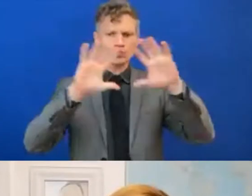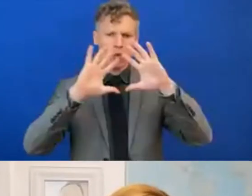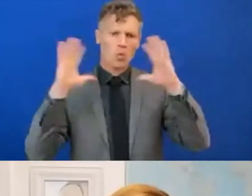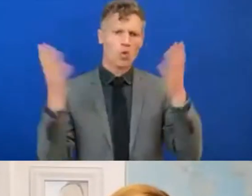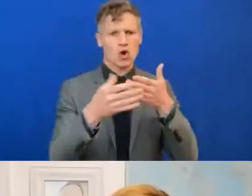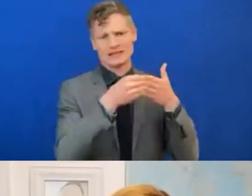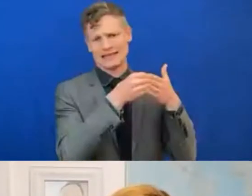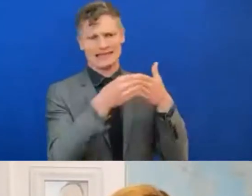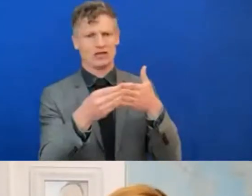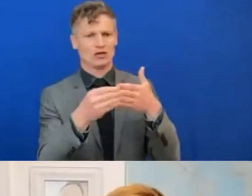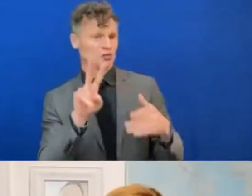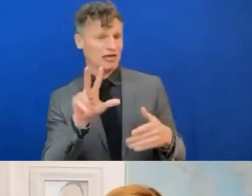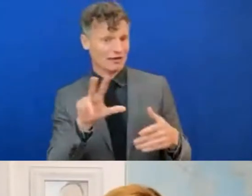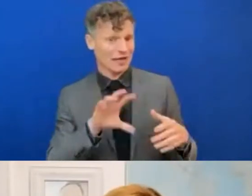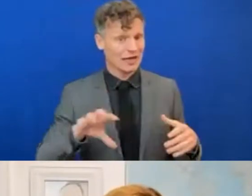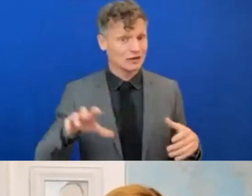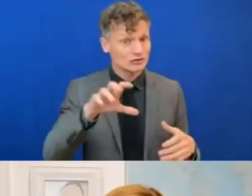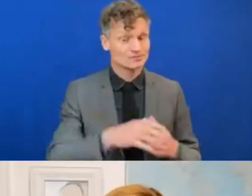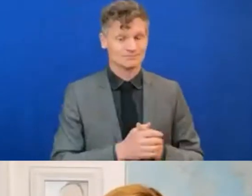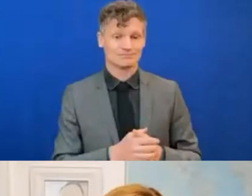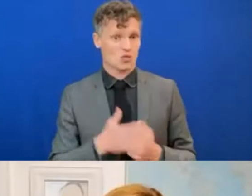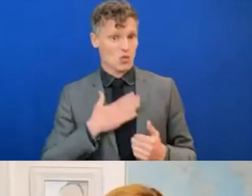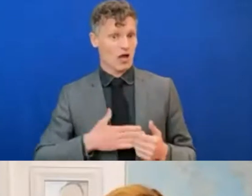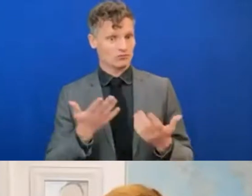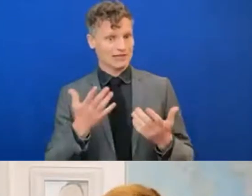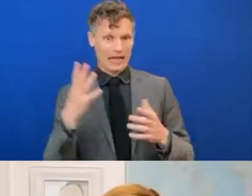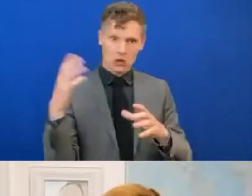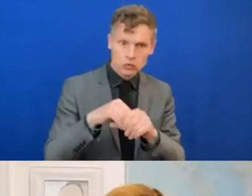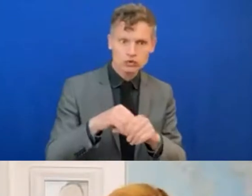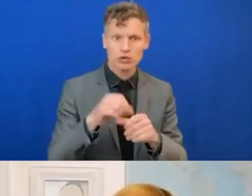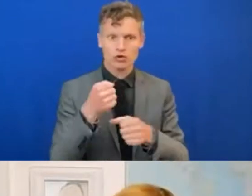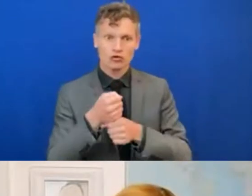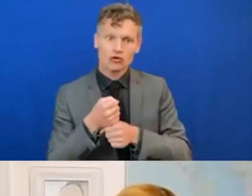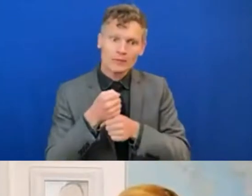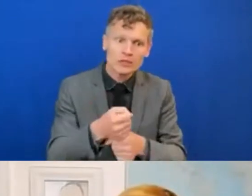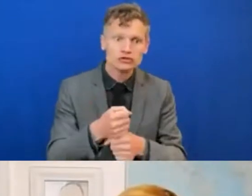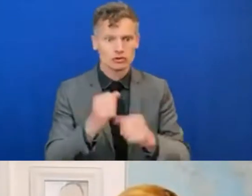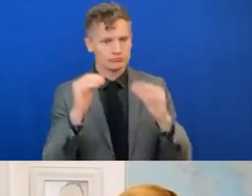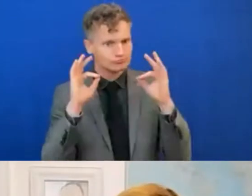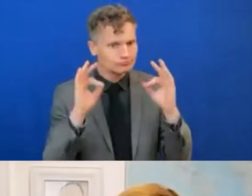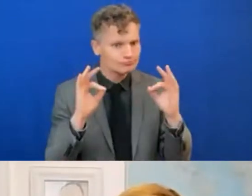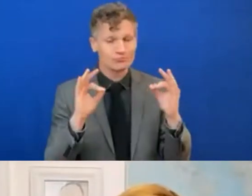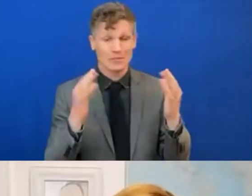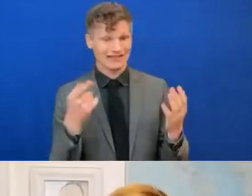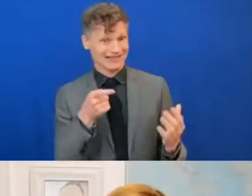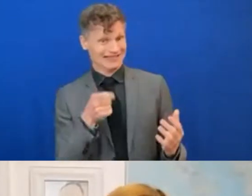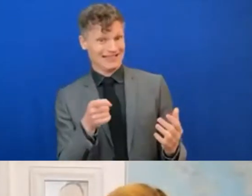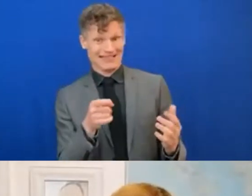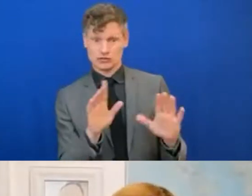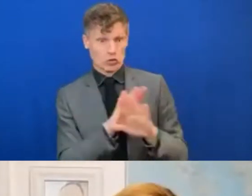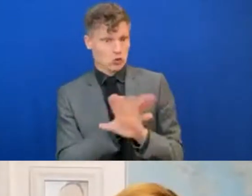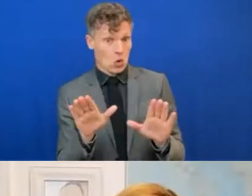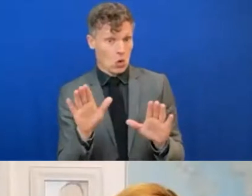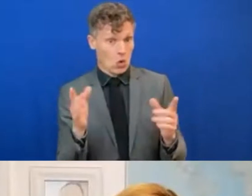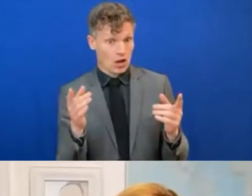inclusion and representation. But this all would not have happened if the G20 countries have not come together.